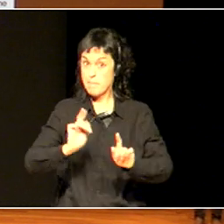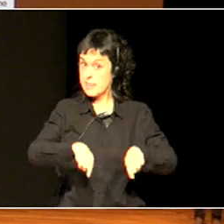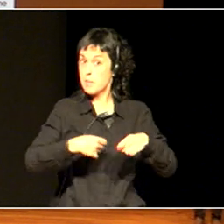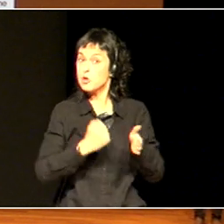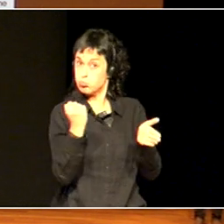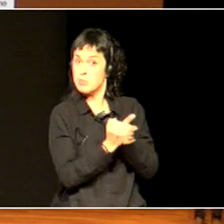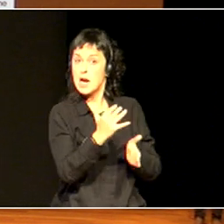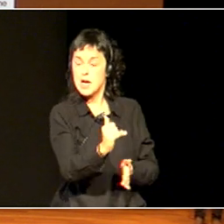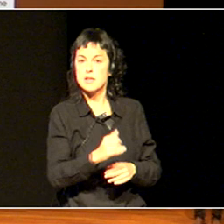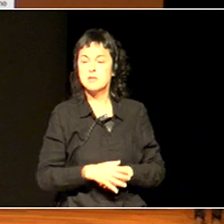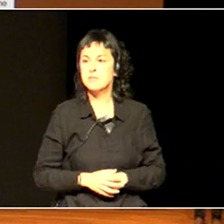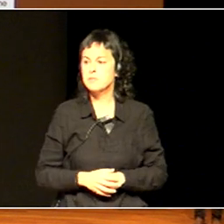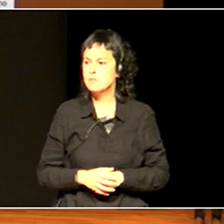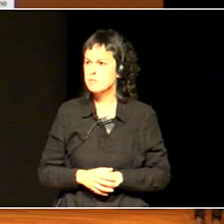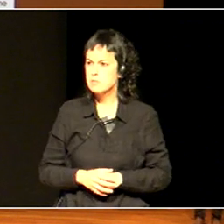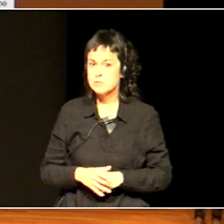exclusion room.